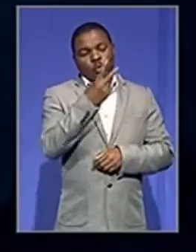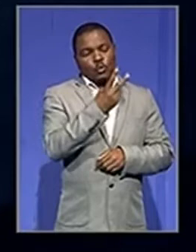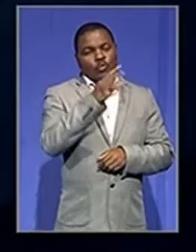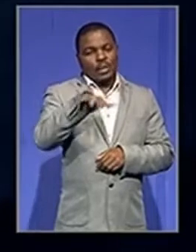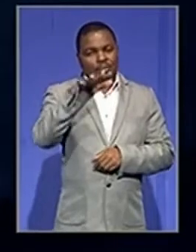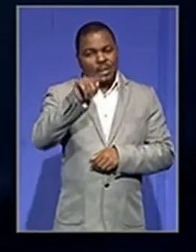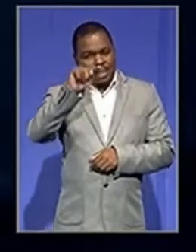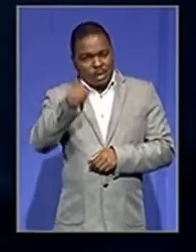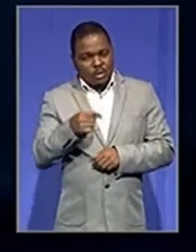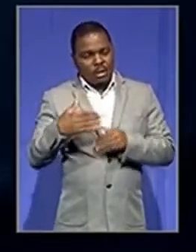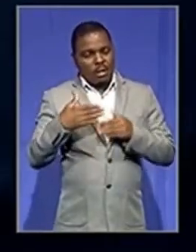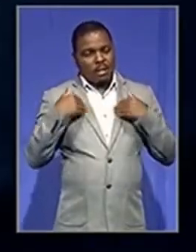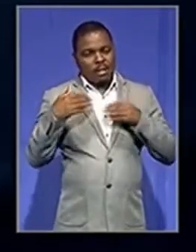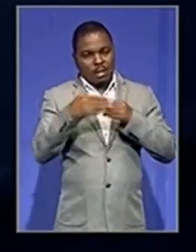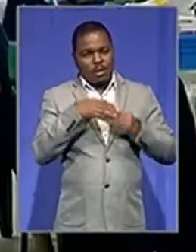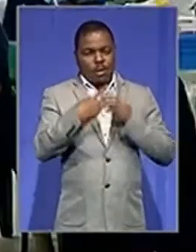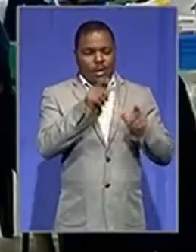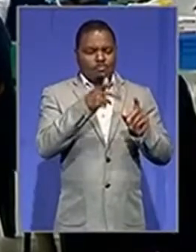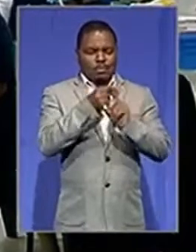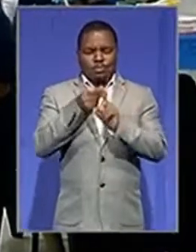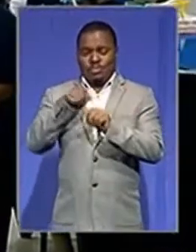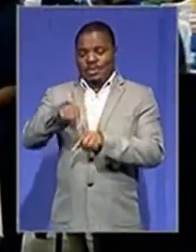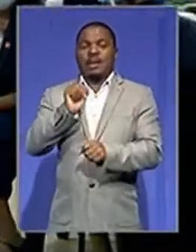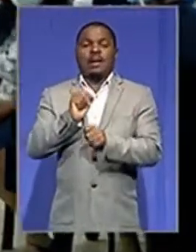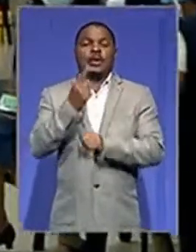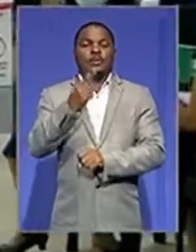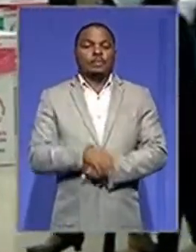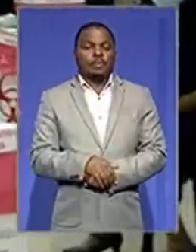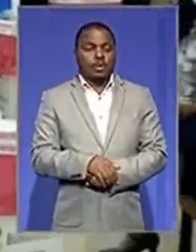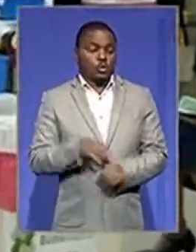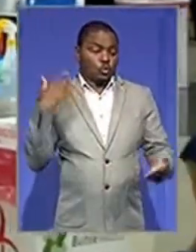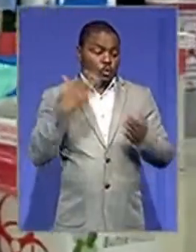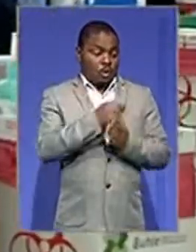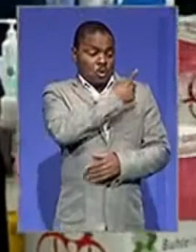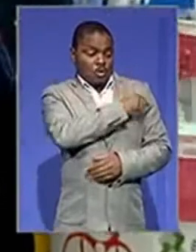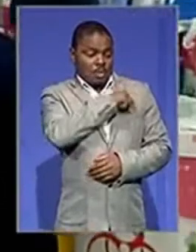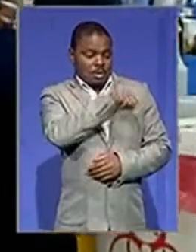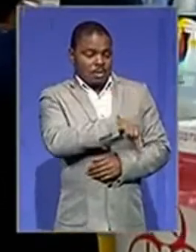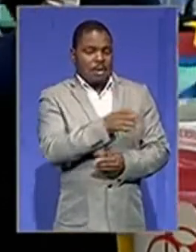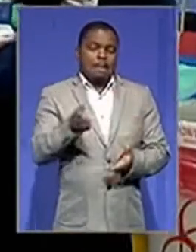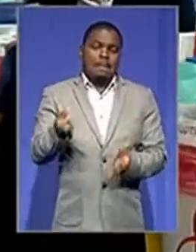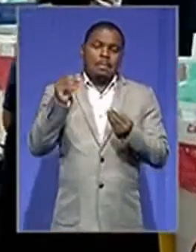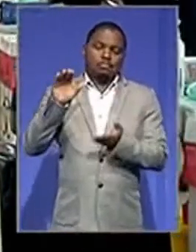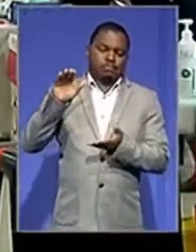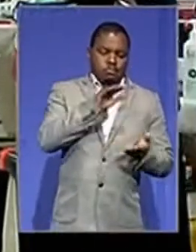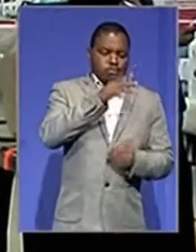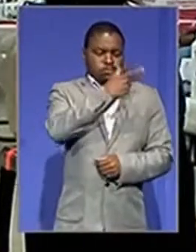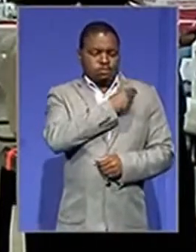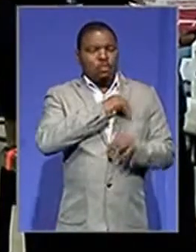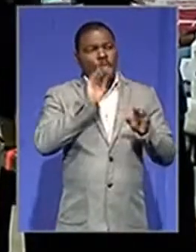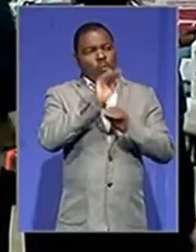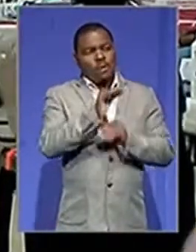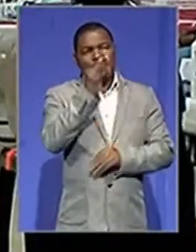,000 health care workers in Gauteng. Kufitakajana bokeloba, Charlotte Matlaike, boamwekhezemi ento ya corona, ifita dikiti